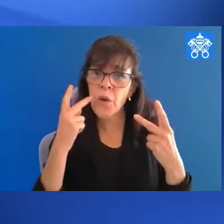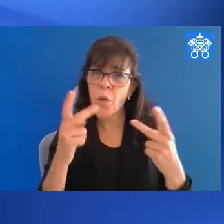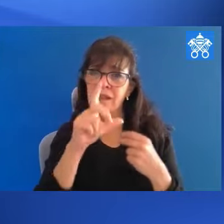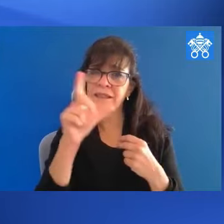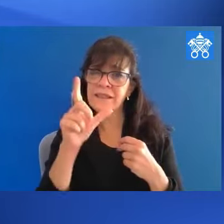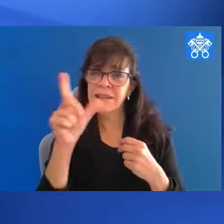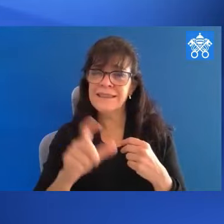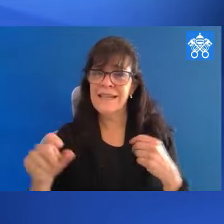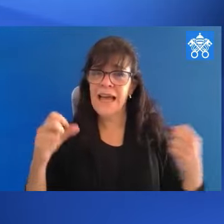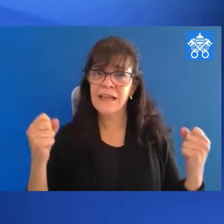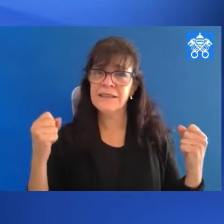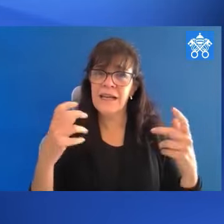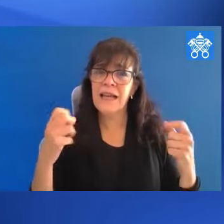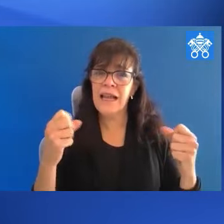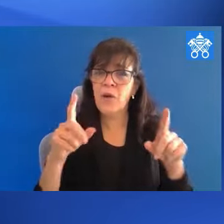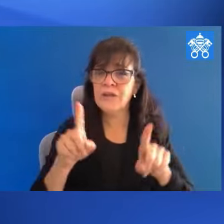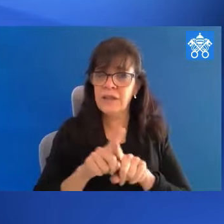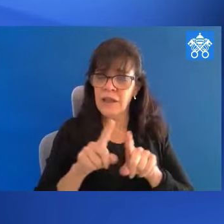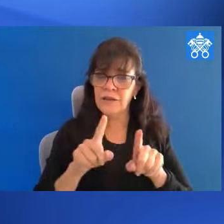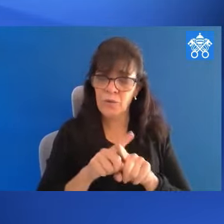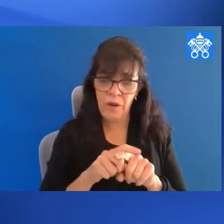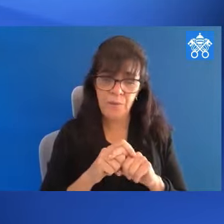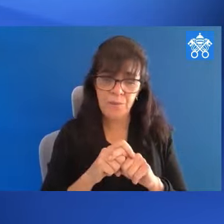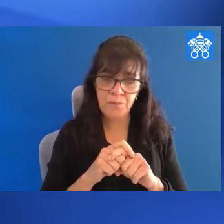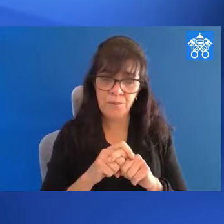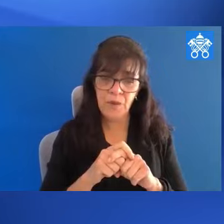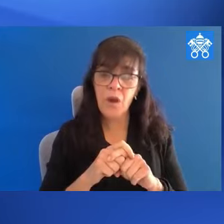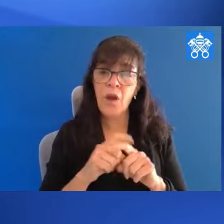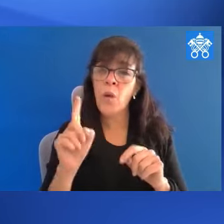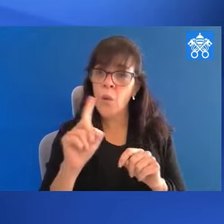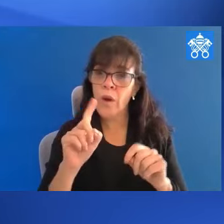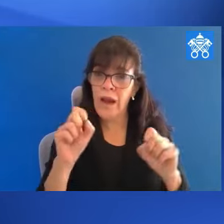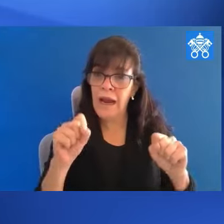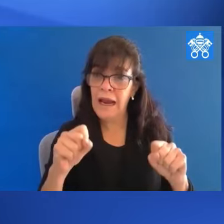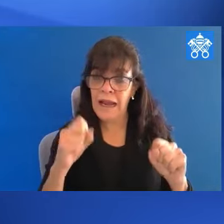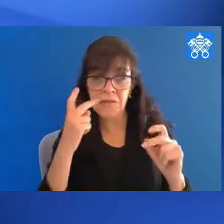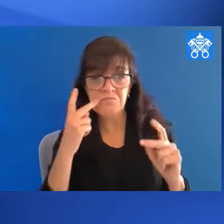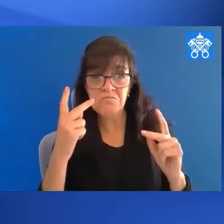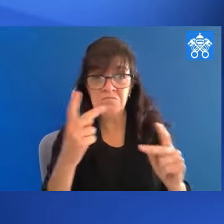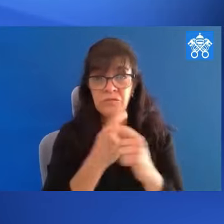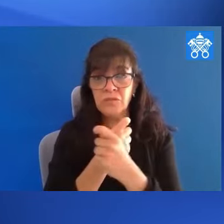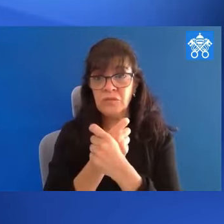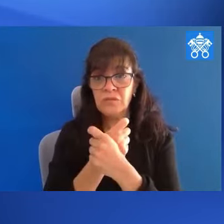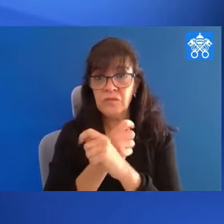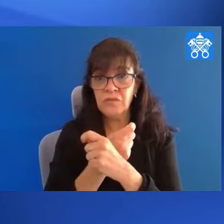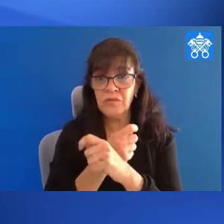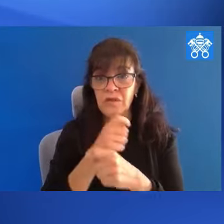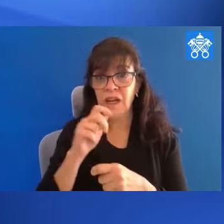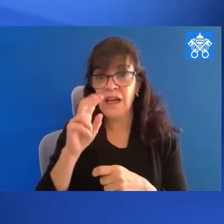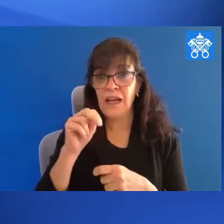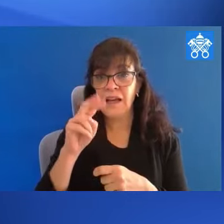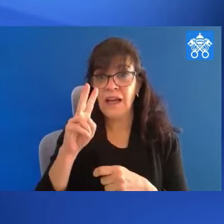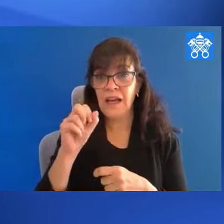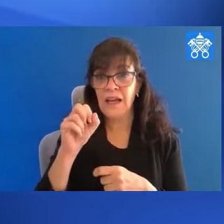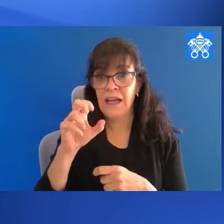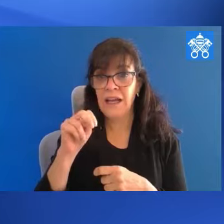Network, Shalom World Television Networks USA, Salt and Light TV, EWTN TV, Radio